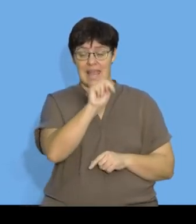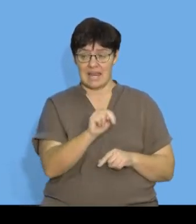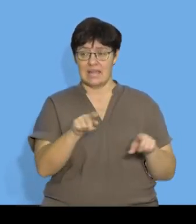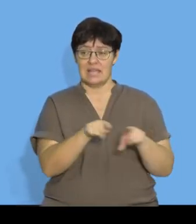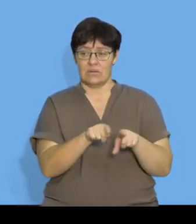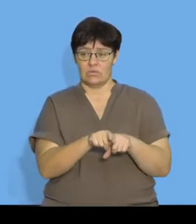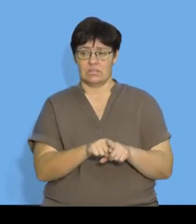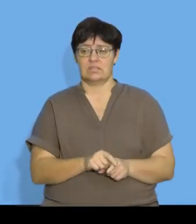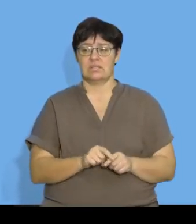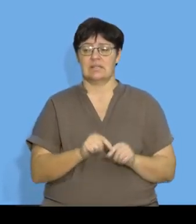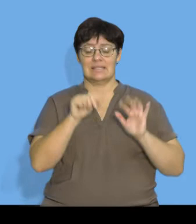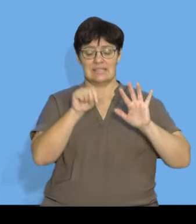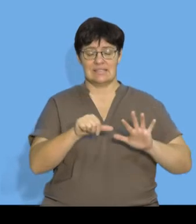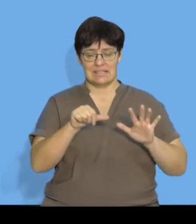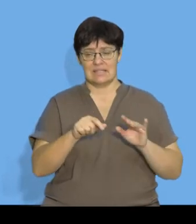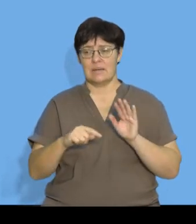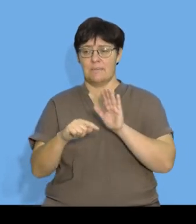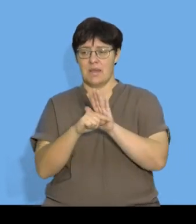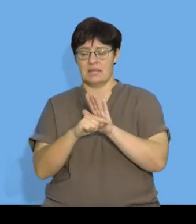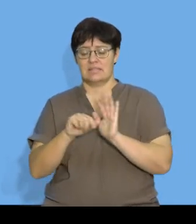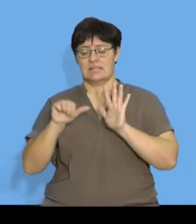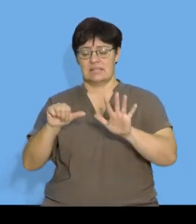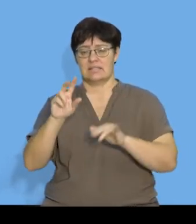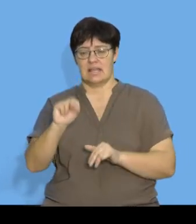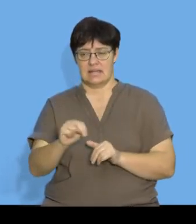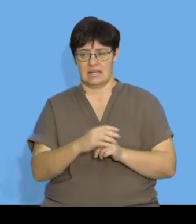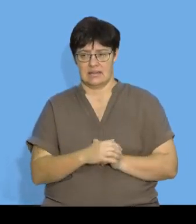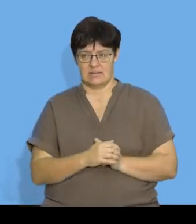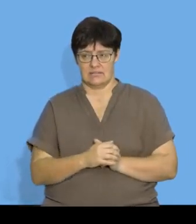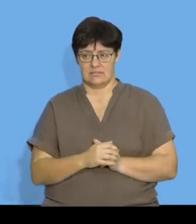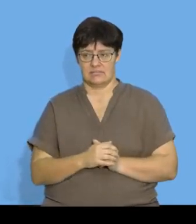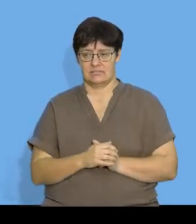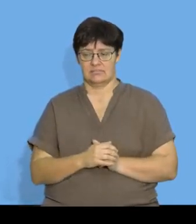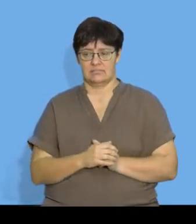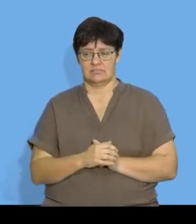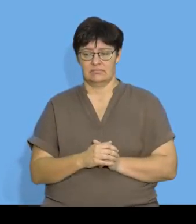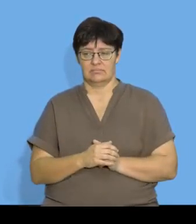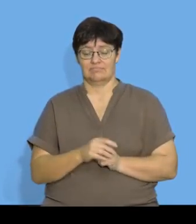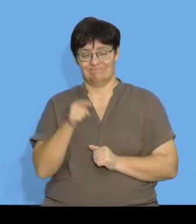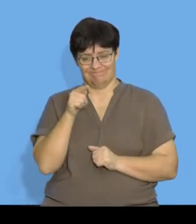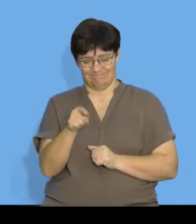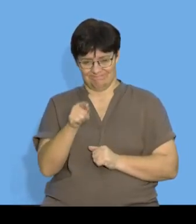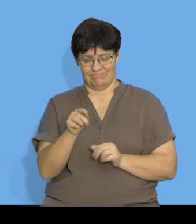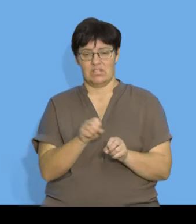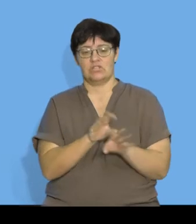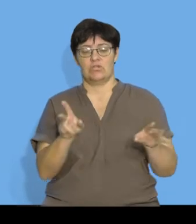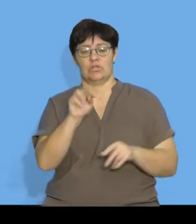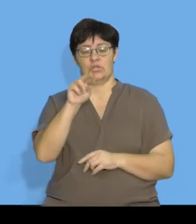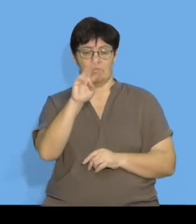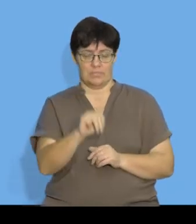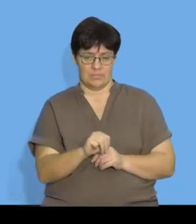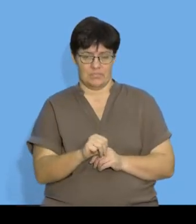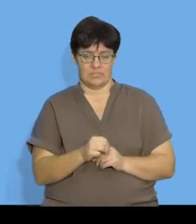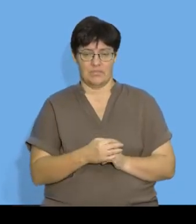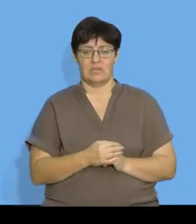equal to 16 minus 6N. So, that is the general term